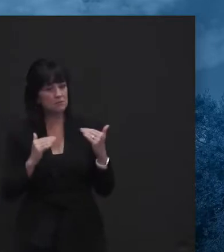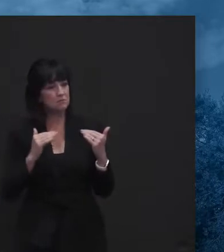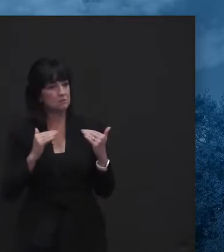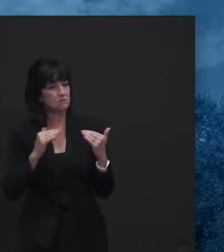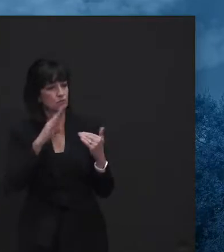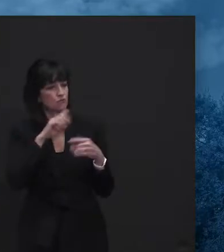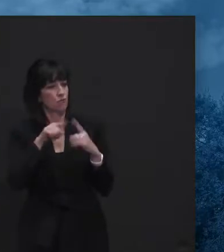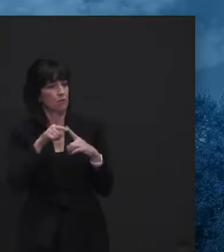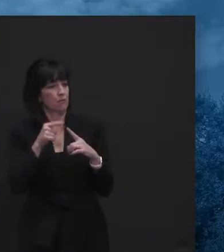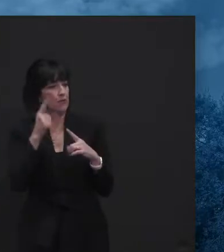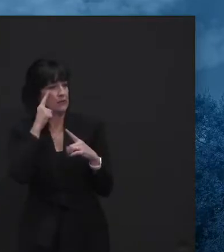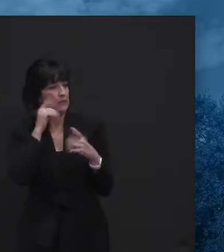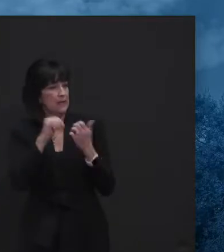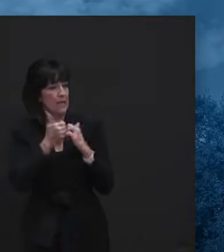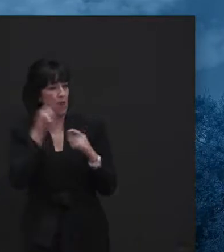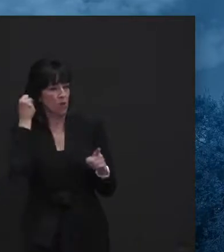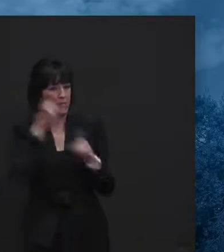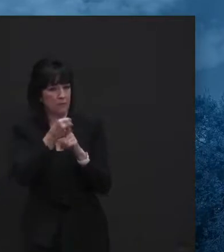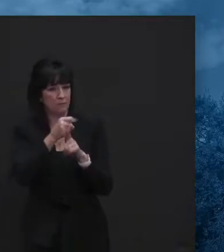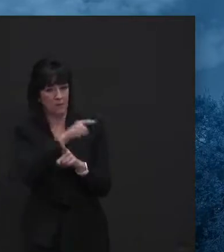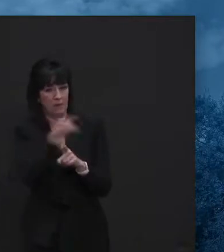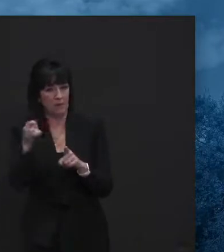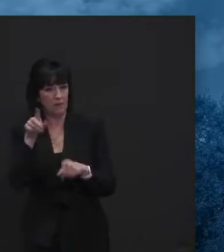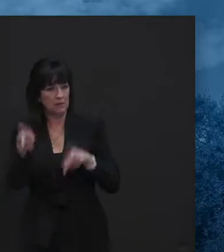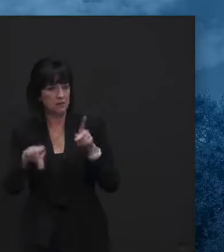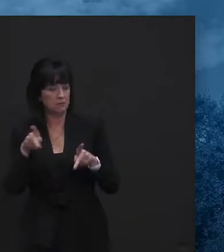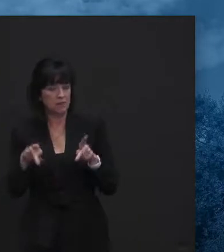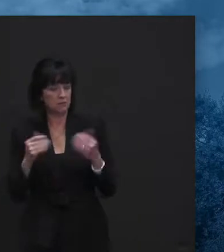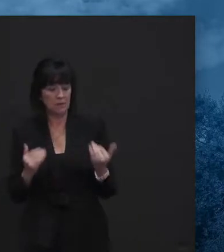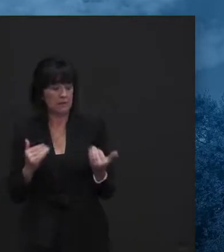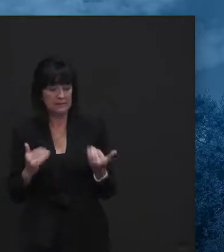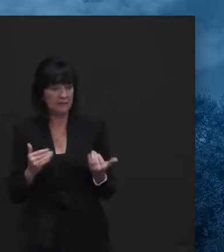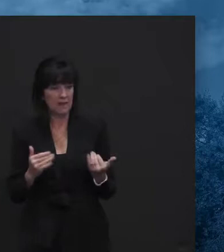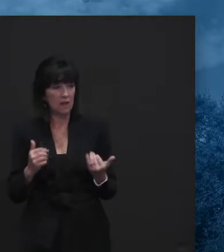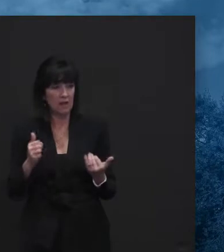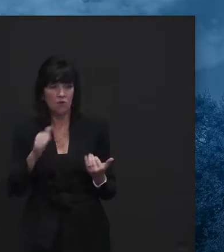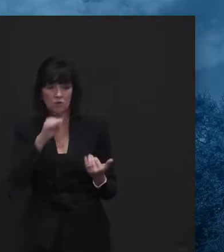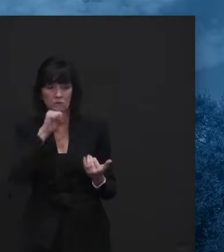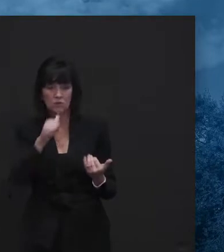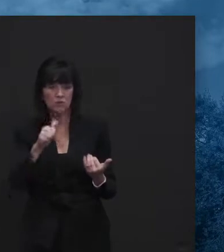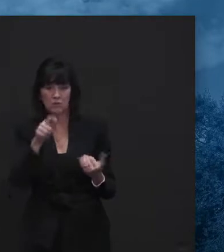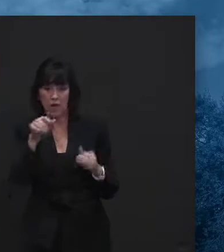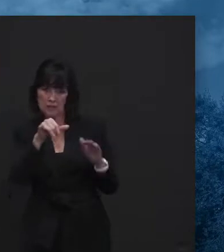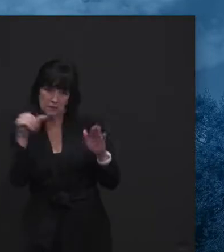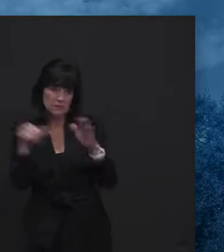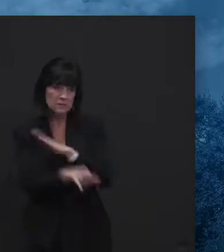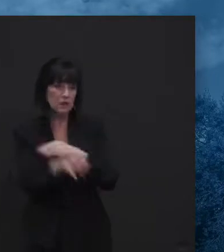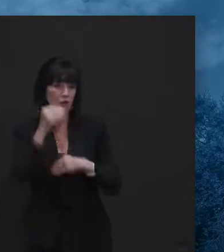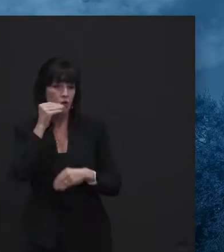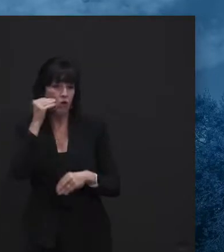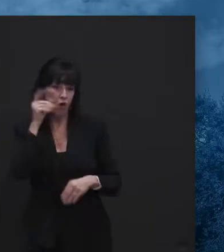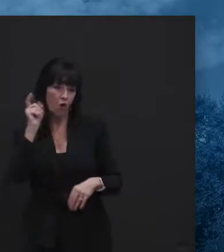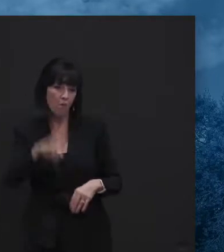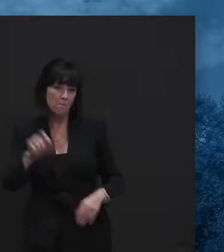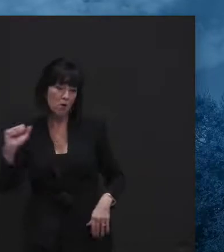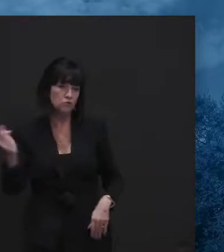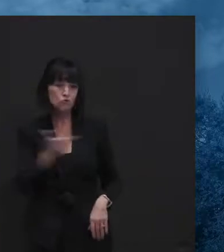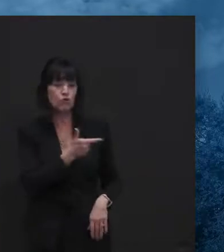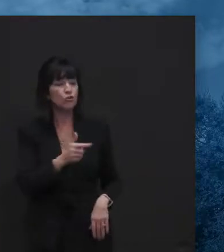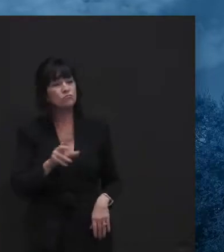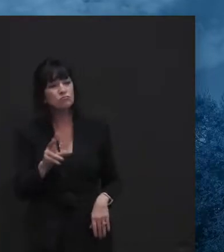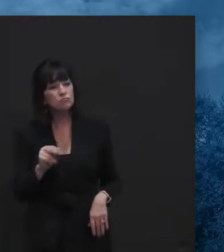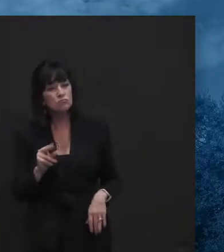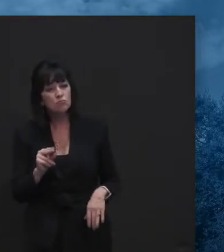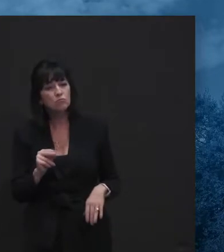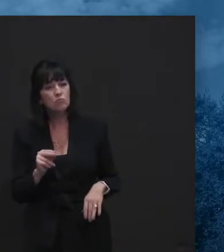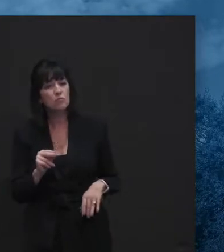activity in one way or the other. We don't have stay at home orders, right? We are saying, look, we have to accept